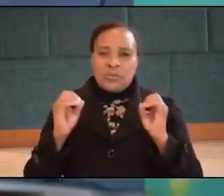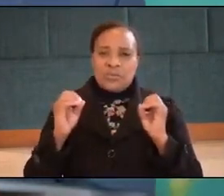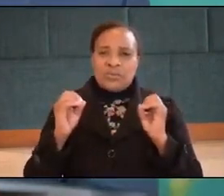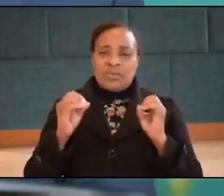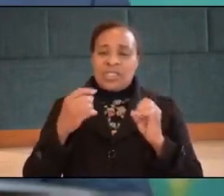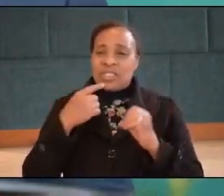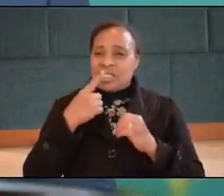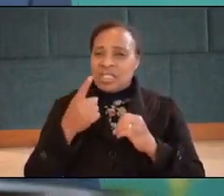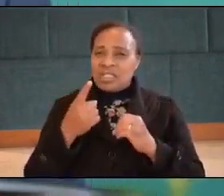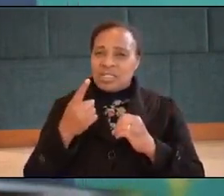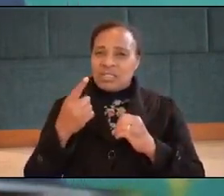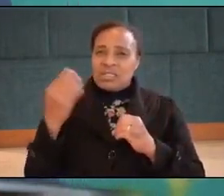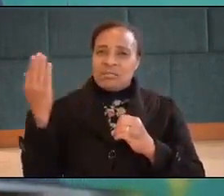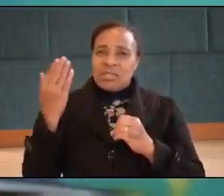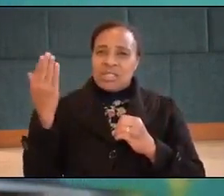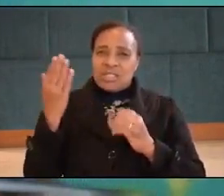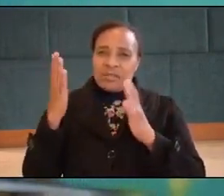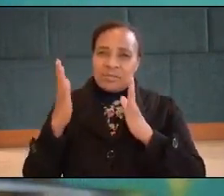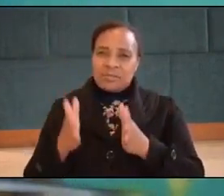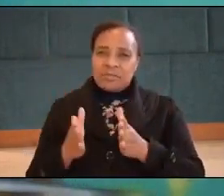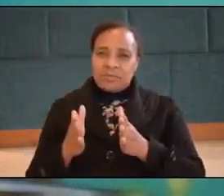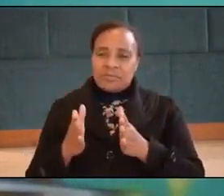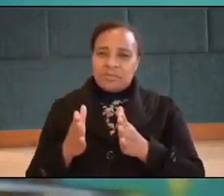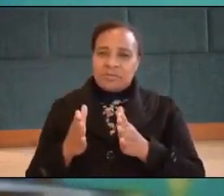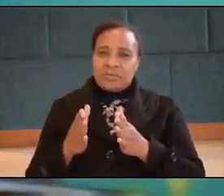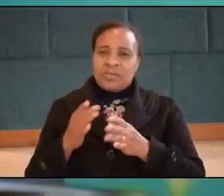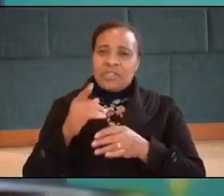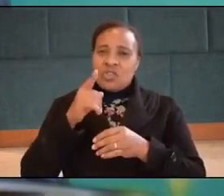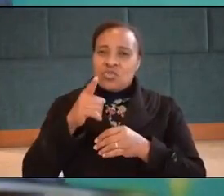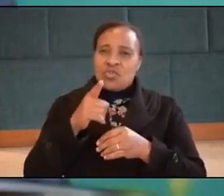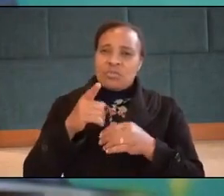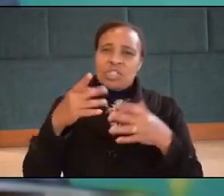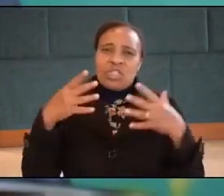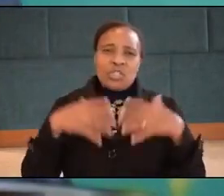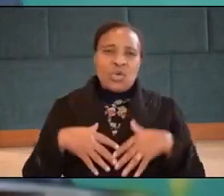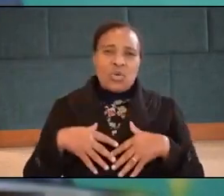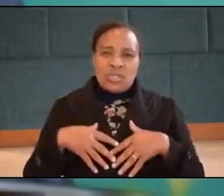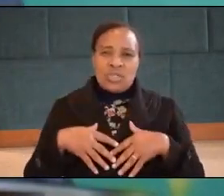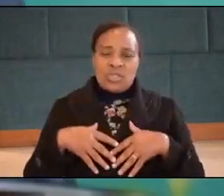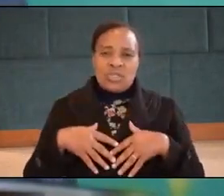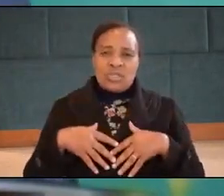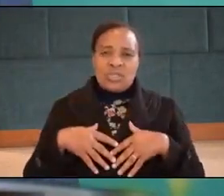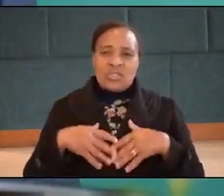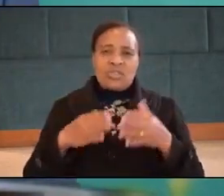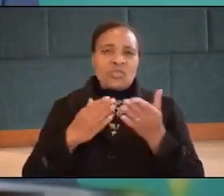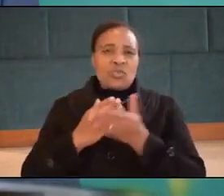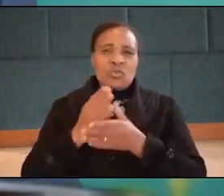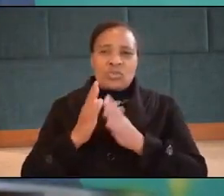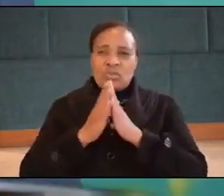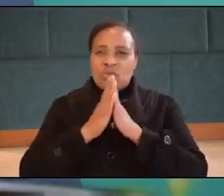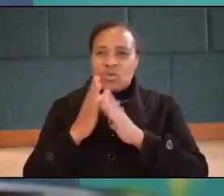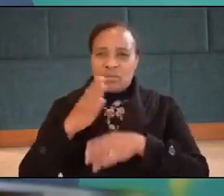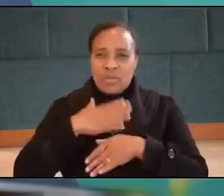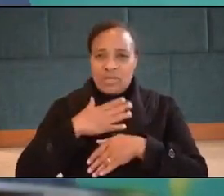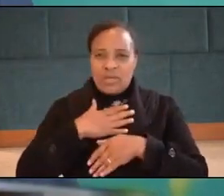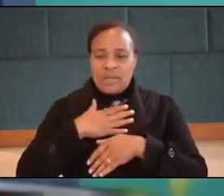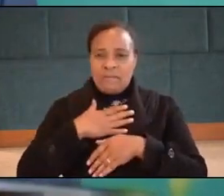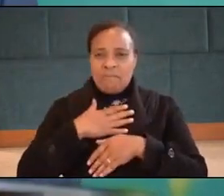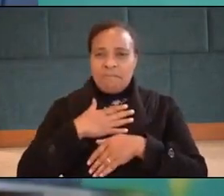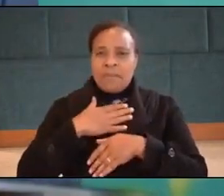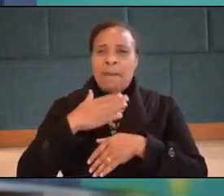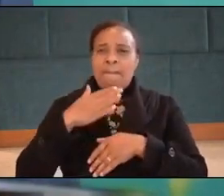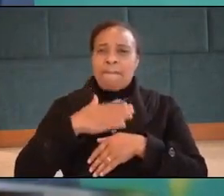she said preacher you will be shocked by my story my